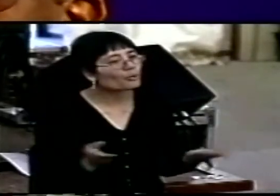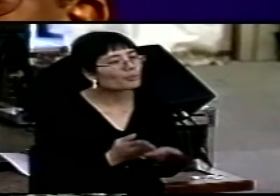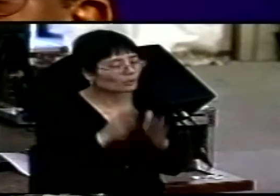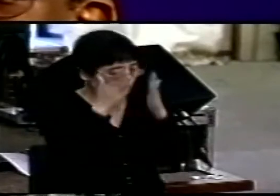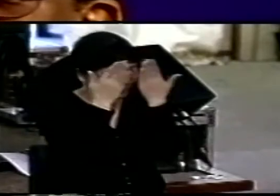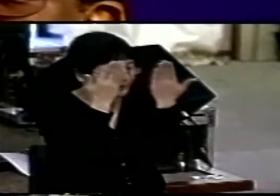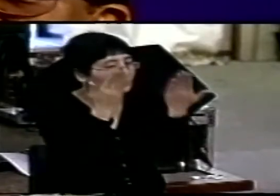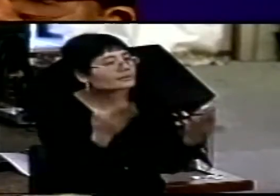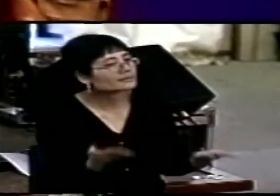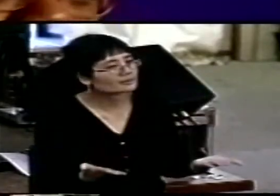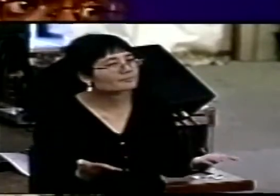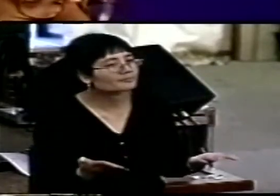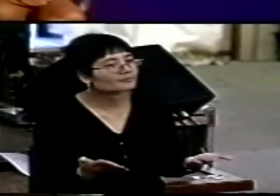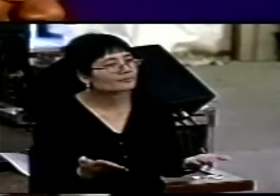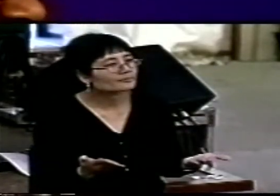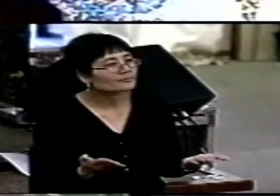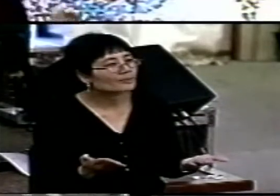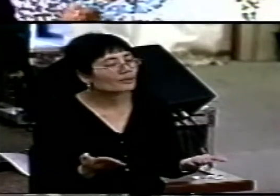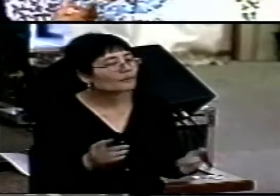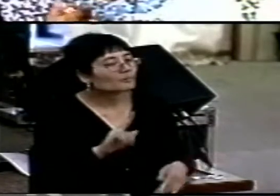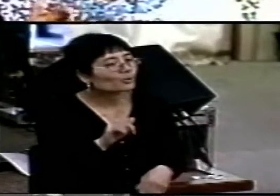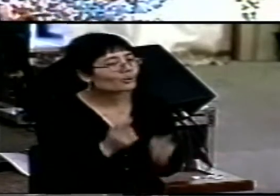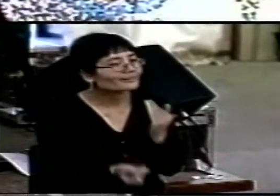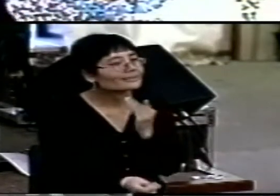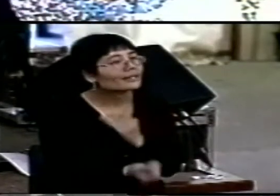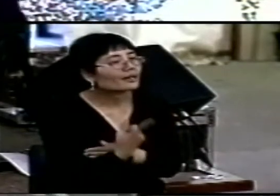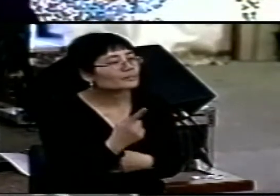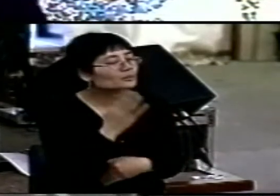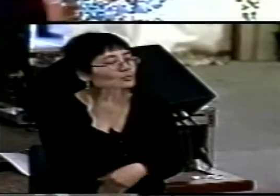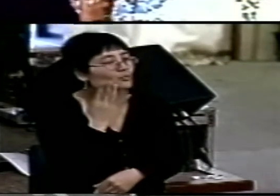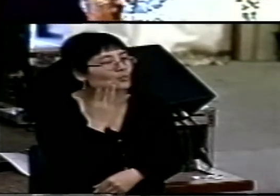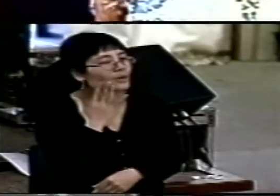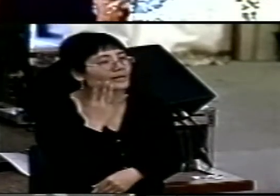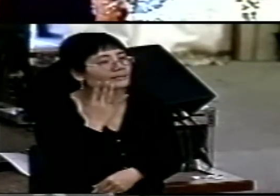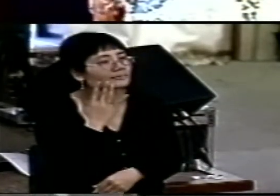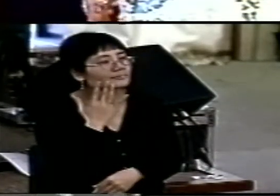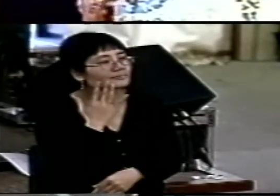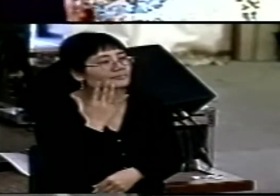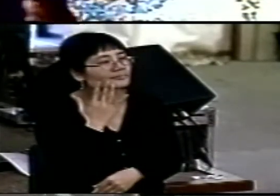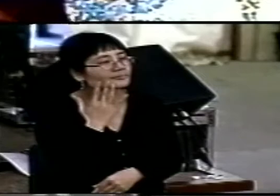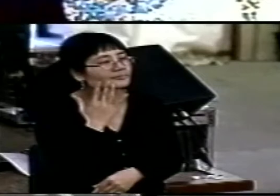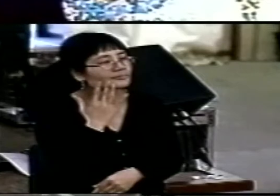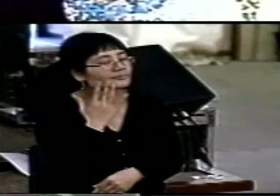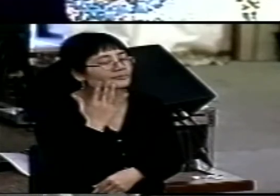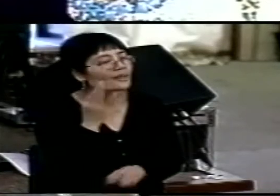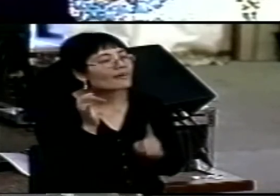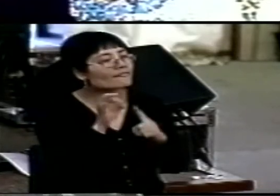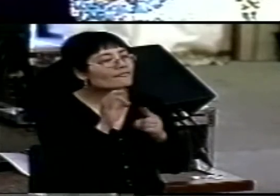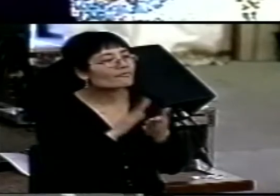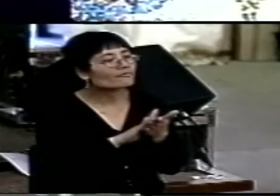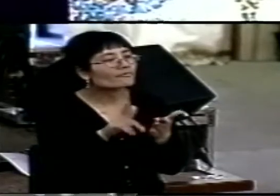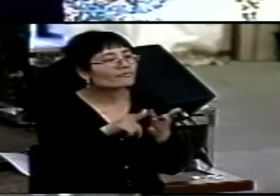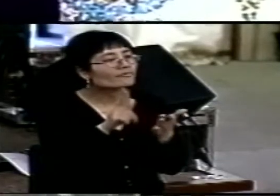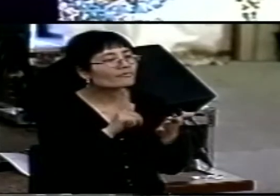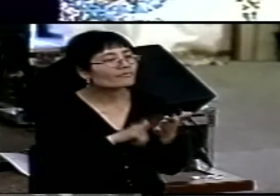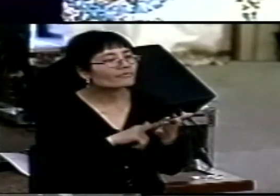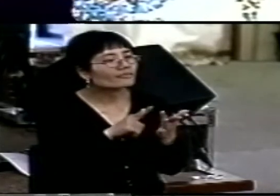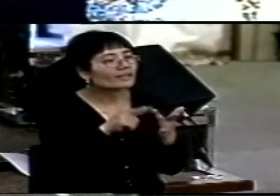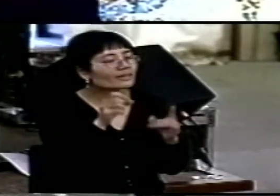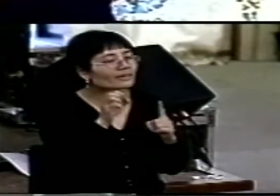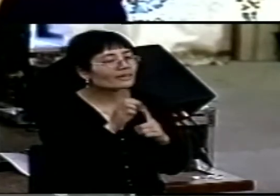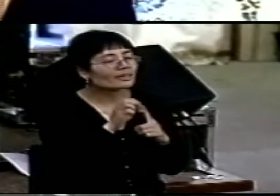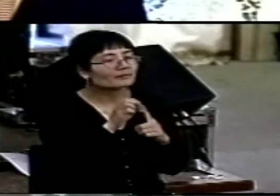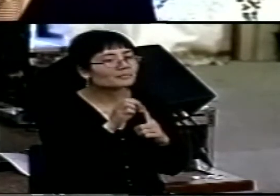Argue with that as you may. But what happens when the eunuch witnesses to Philip? I was